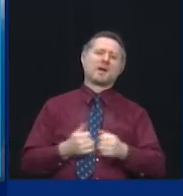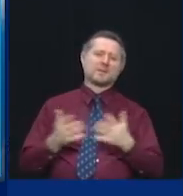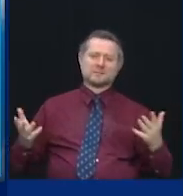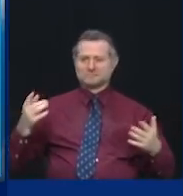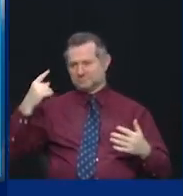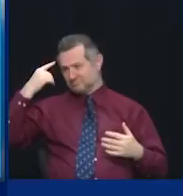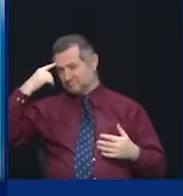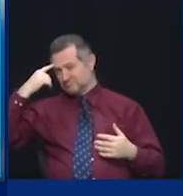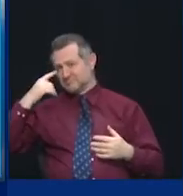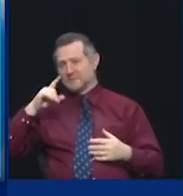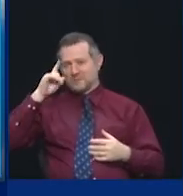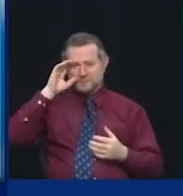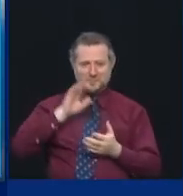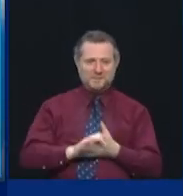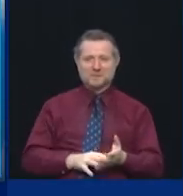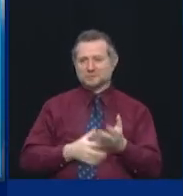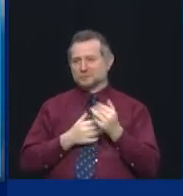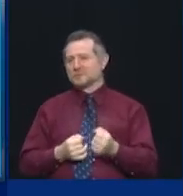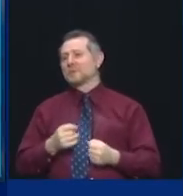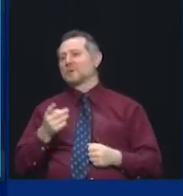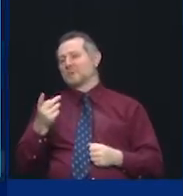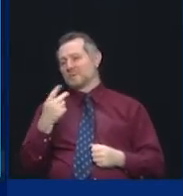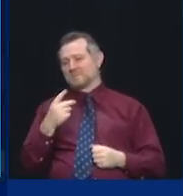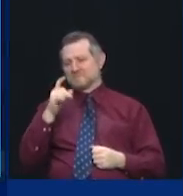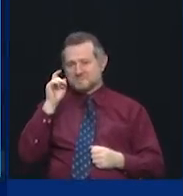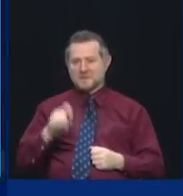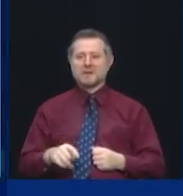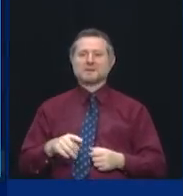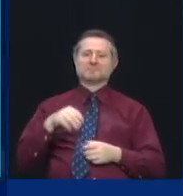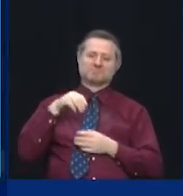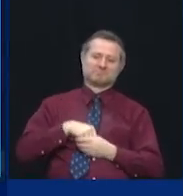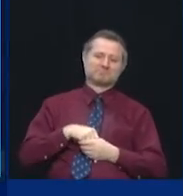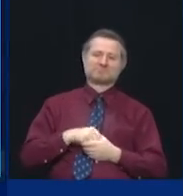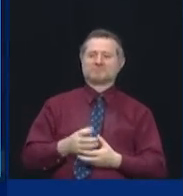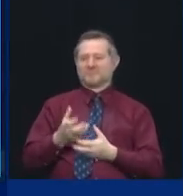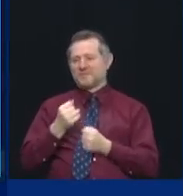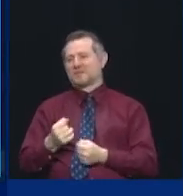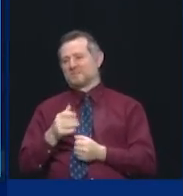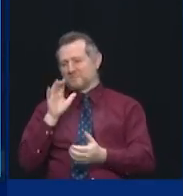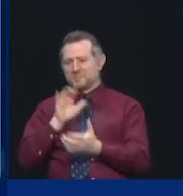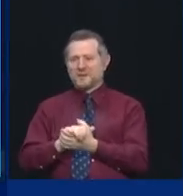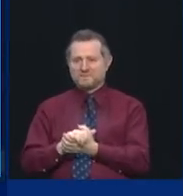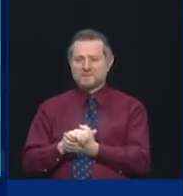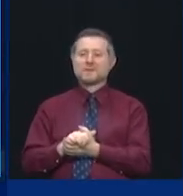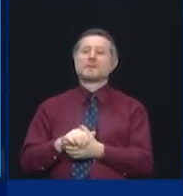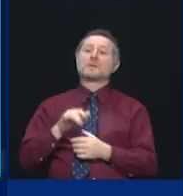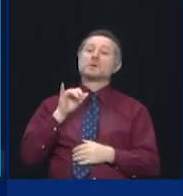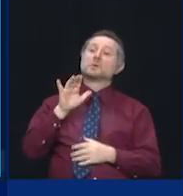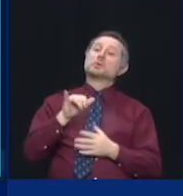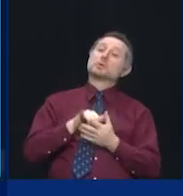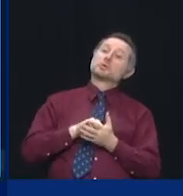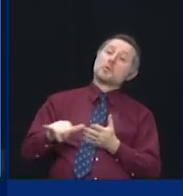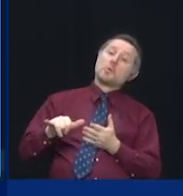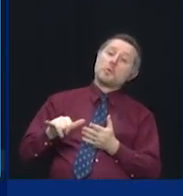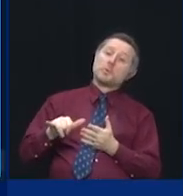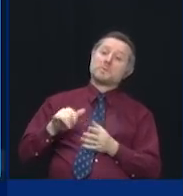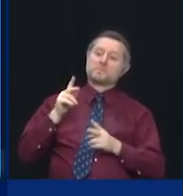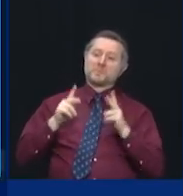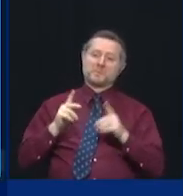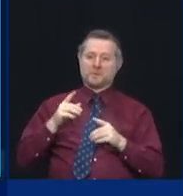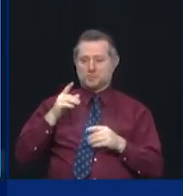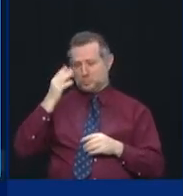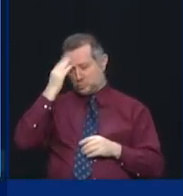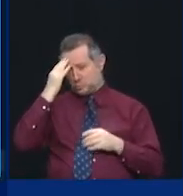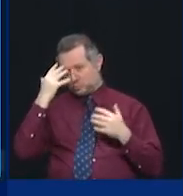but we must believe that we can do it. New Yorkers know, after what they went through this